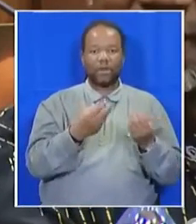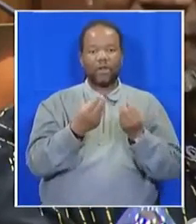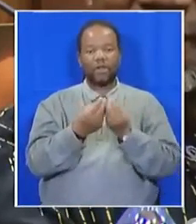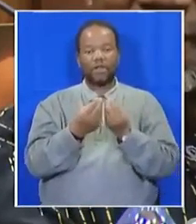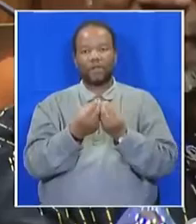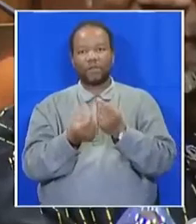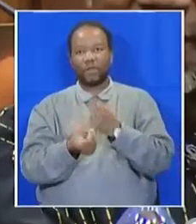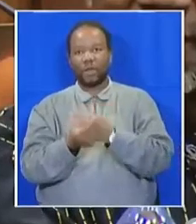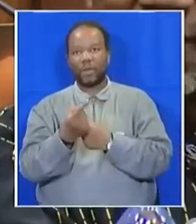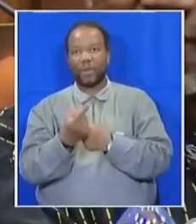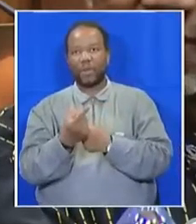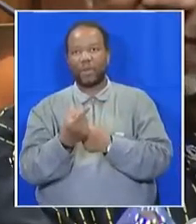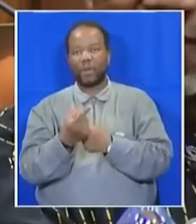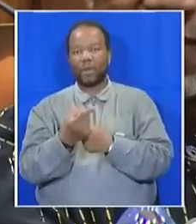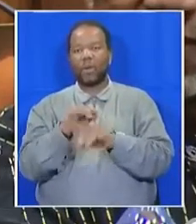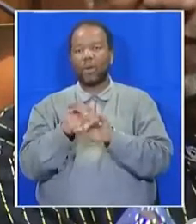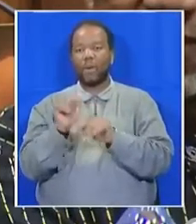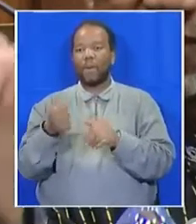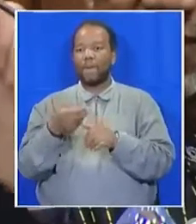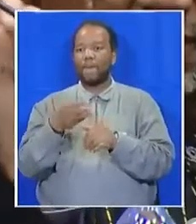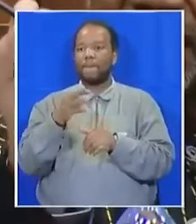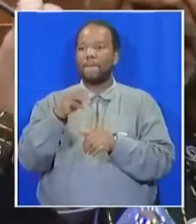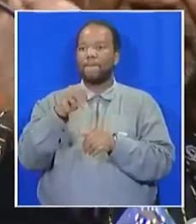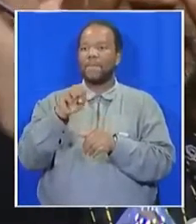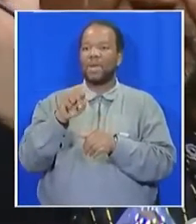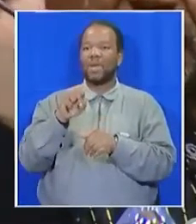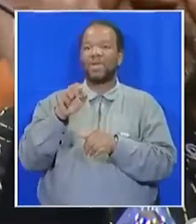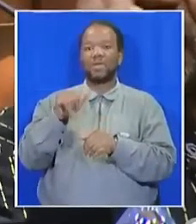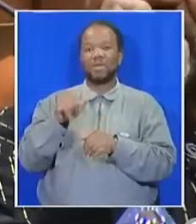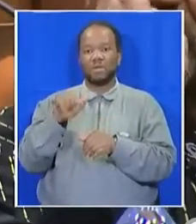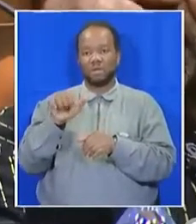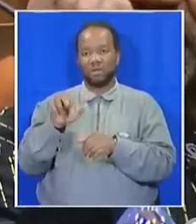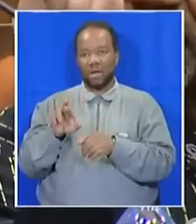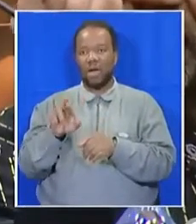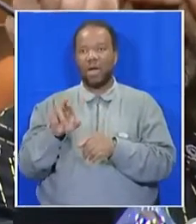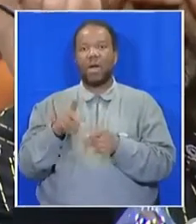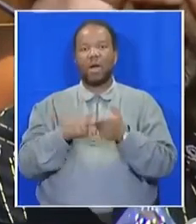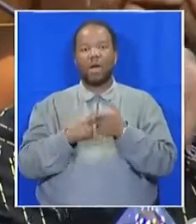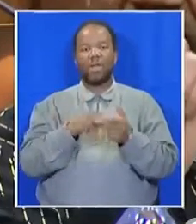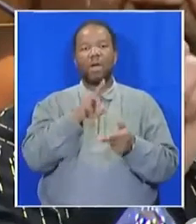This is now Rulph Meyer and Cyril Ramaphosa. And they said outside